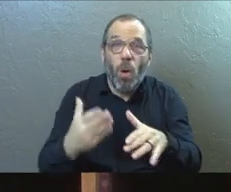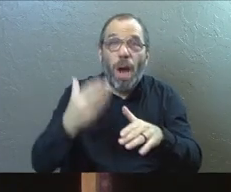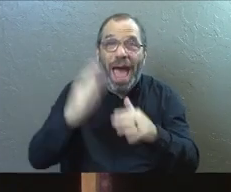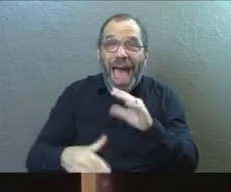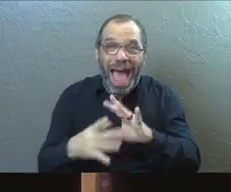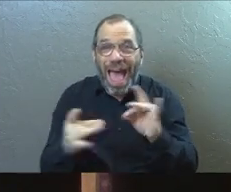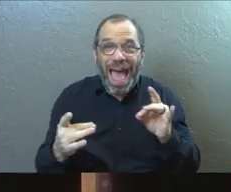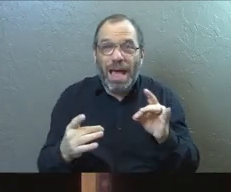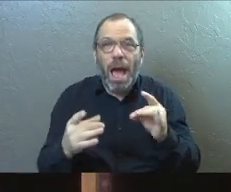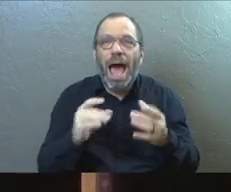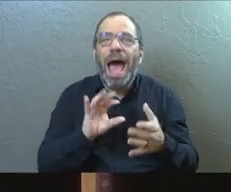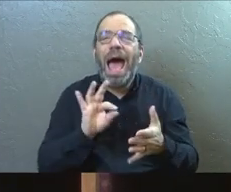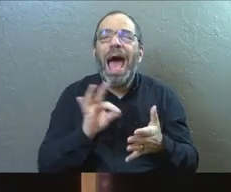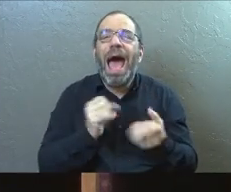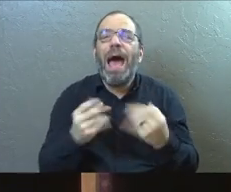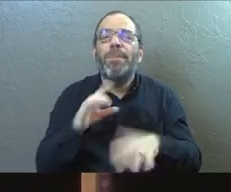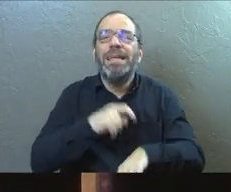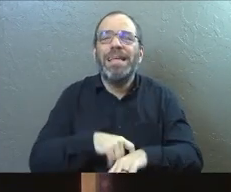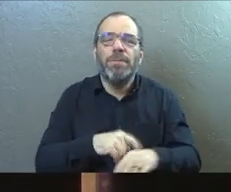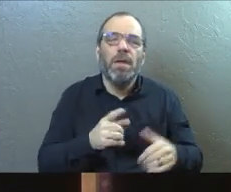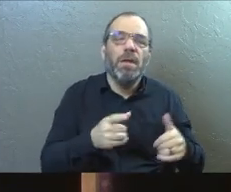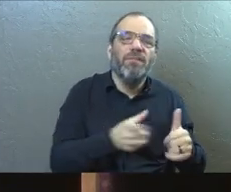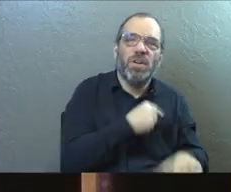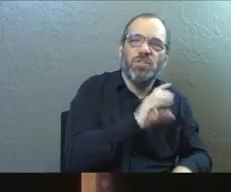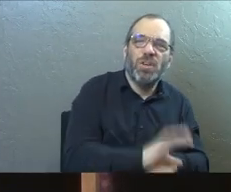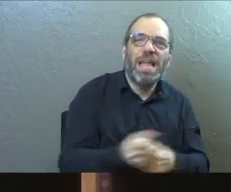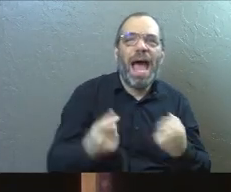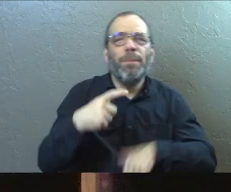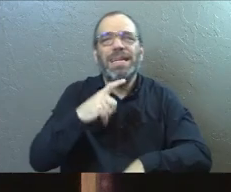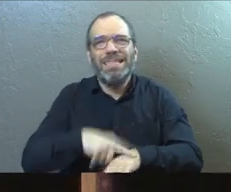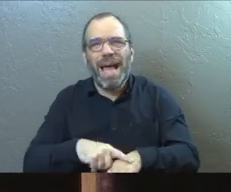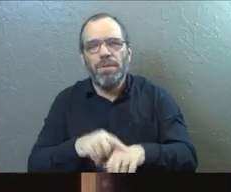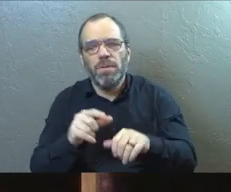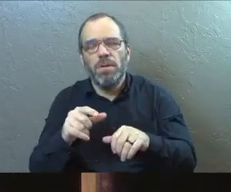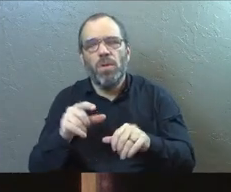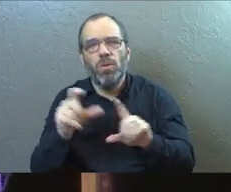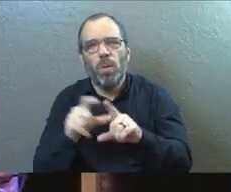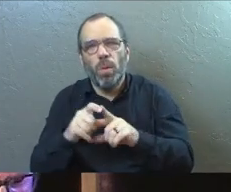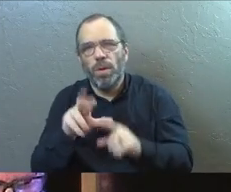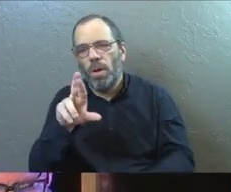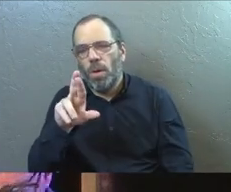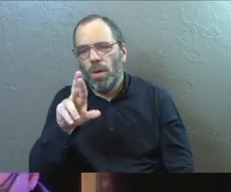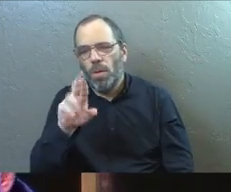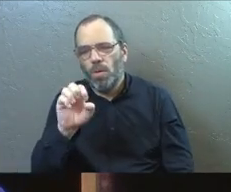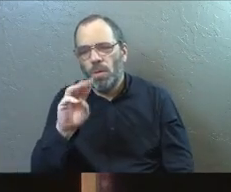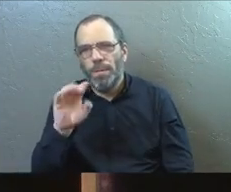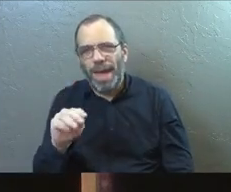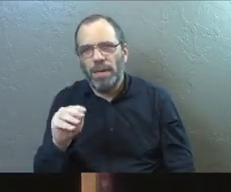the end of the message, count how many times. First service didn't do it. Count how many times remain shows up. Let me know.